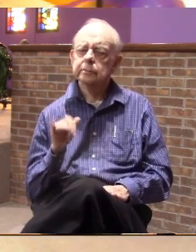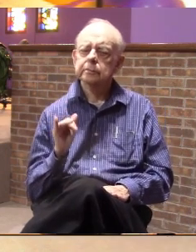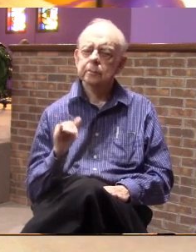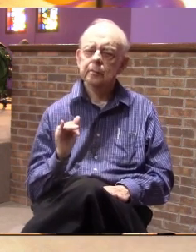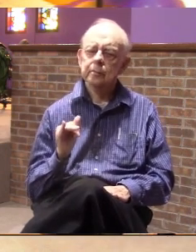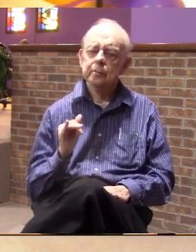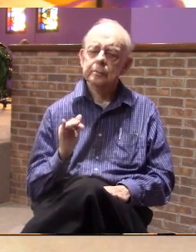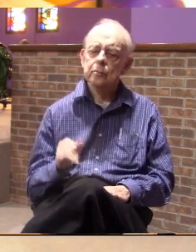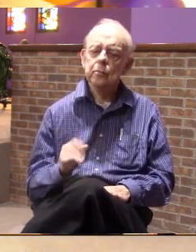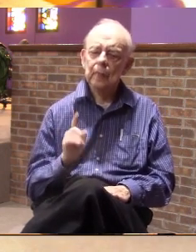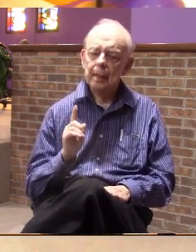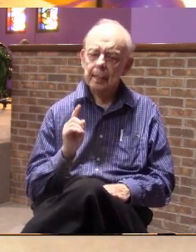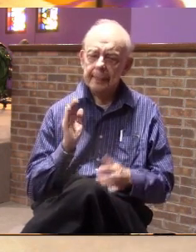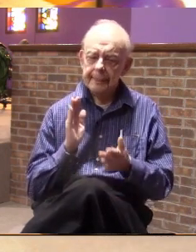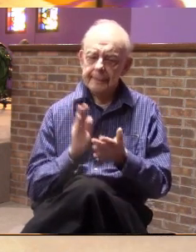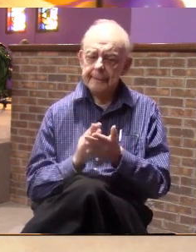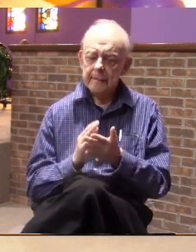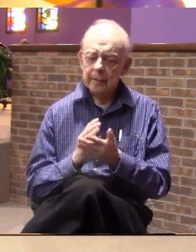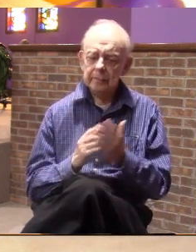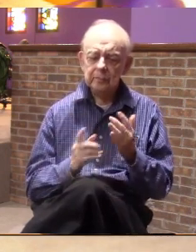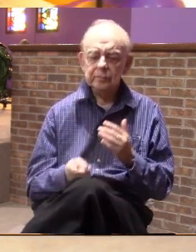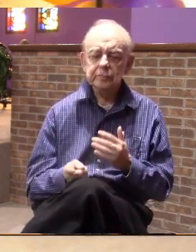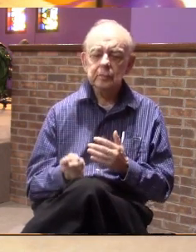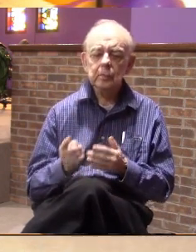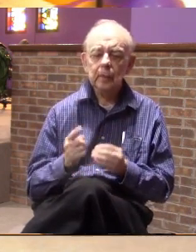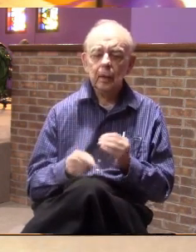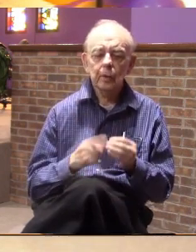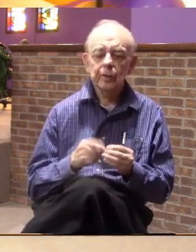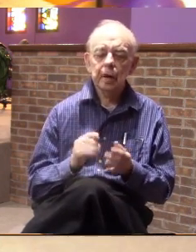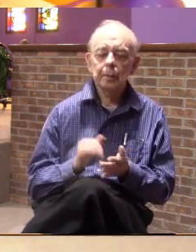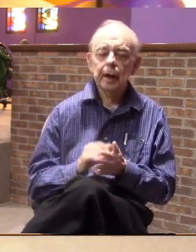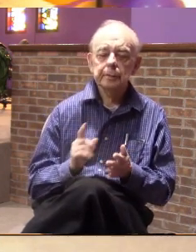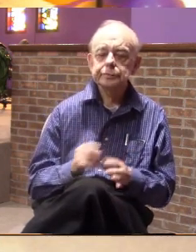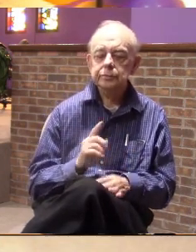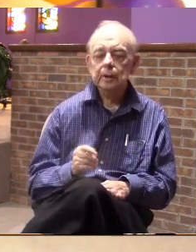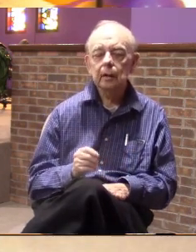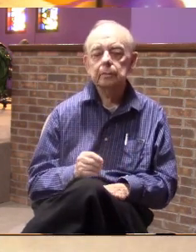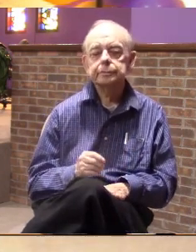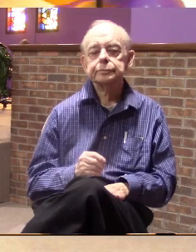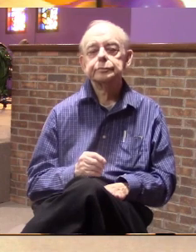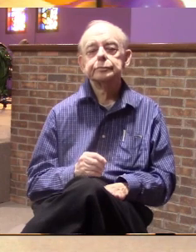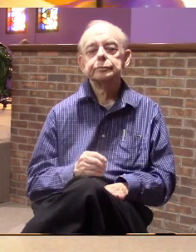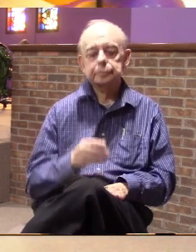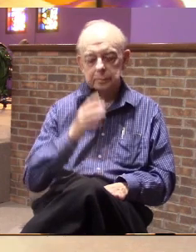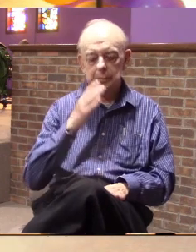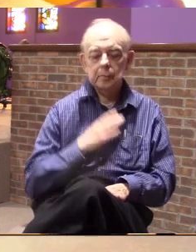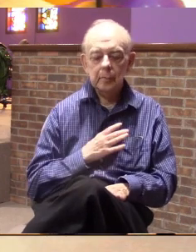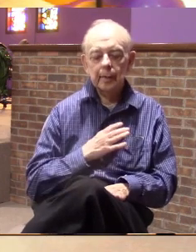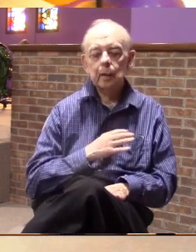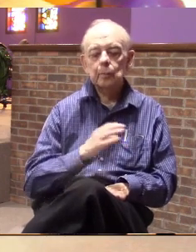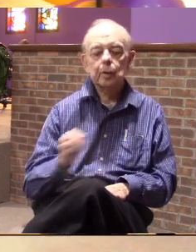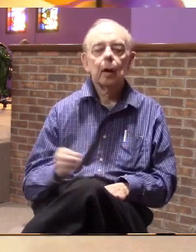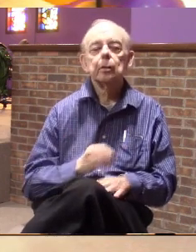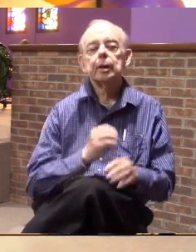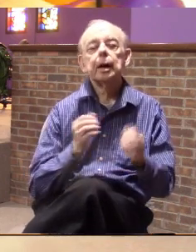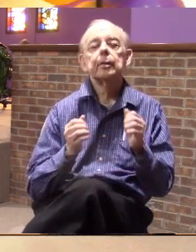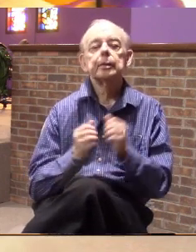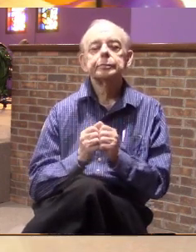there's still this one little piece here what is it all about and so he put it all together